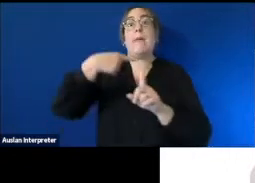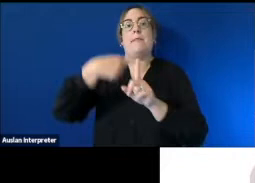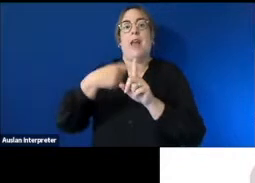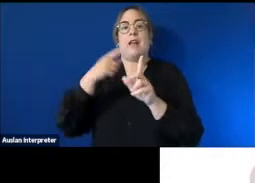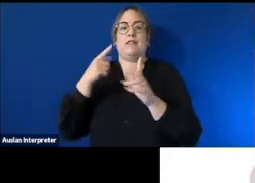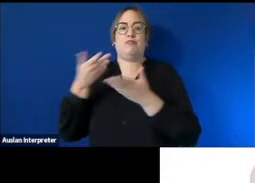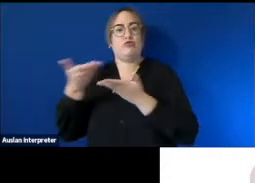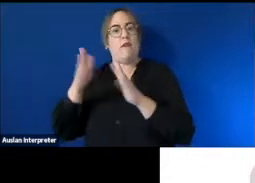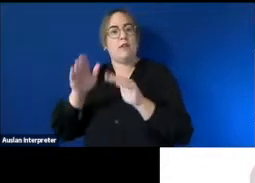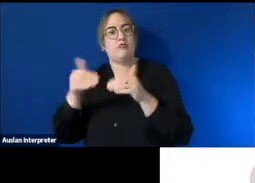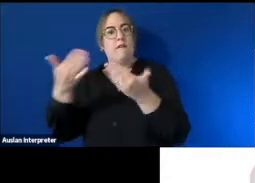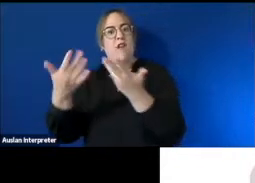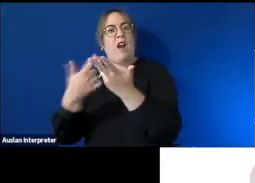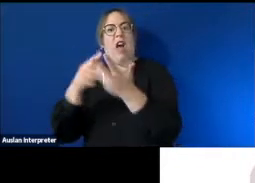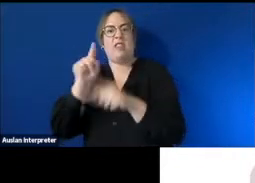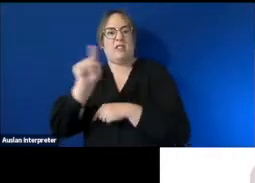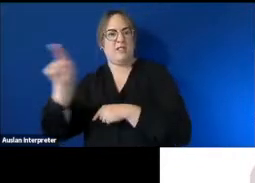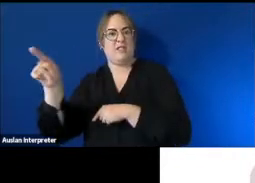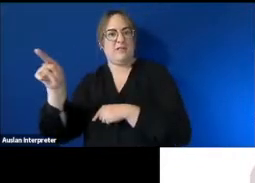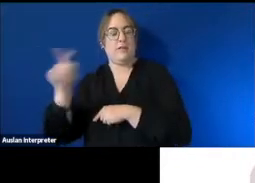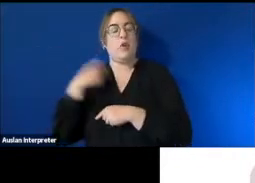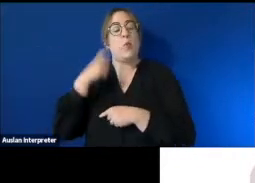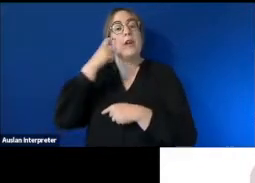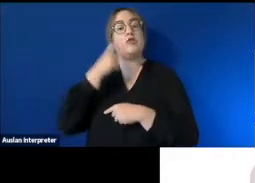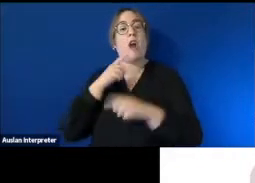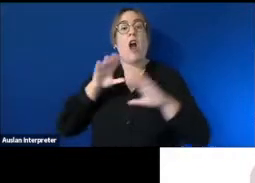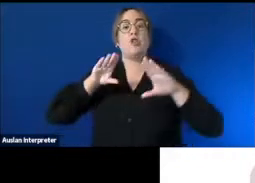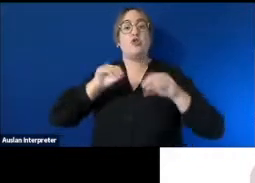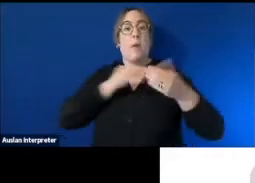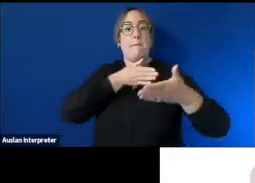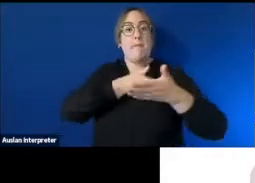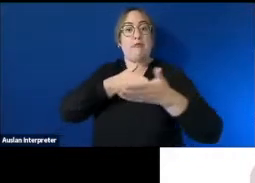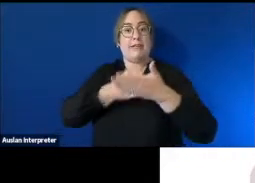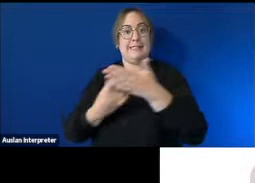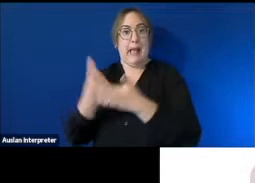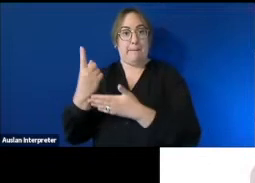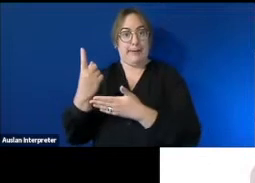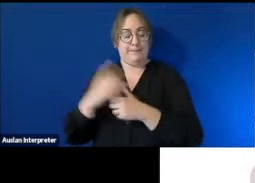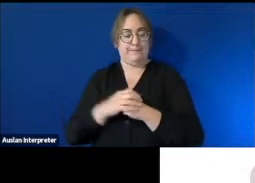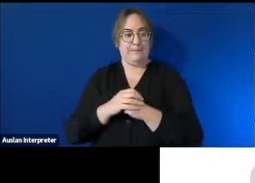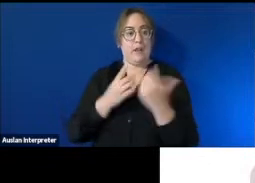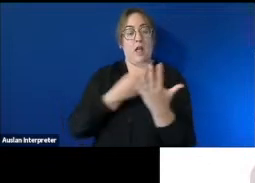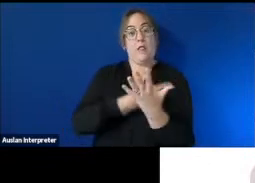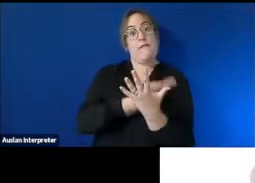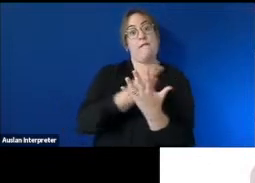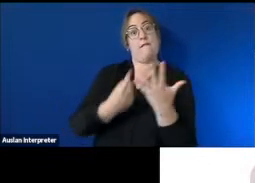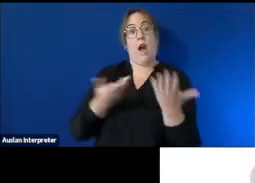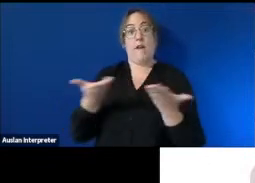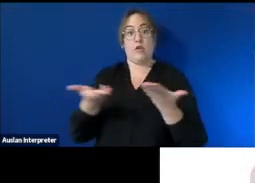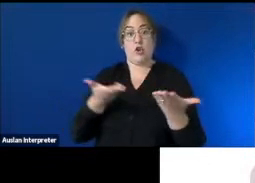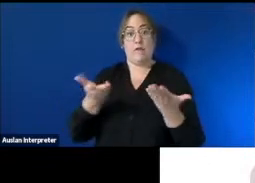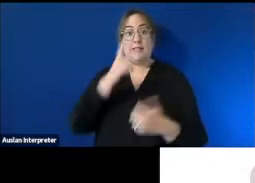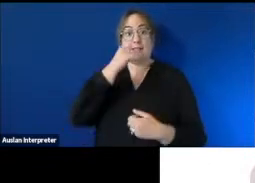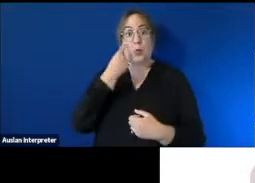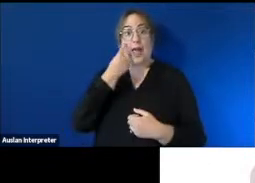and we we serve to help remove those barriers to employment for people with a disability those uh five services that we provide up on your screen